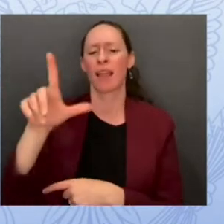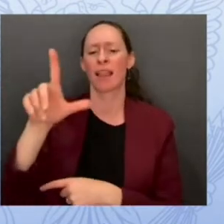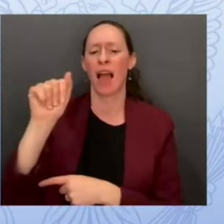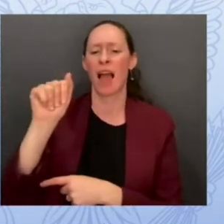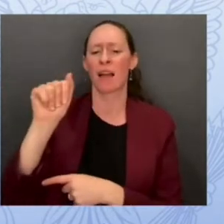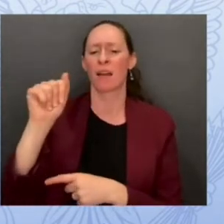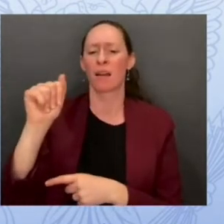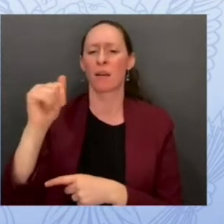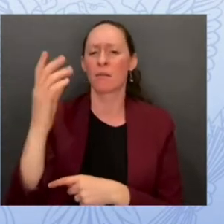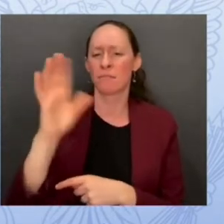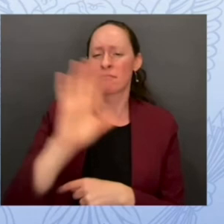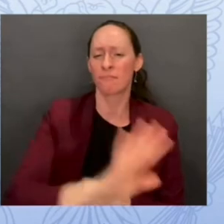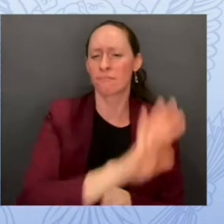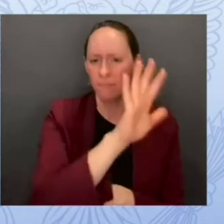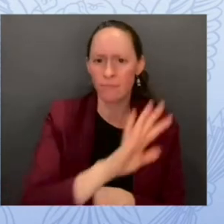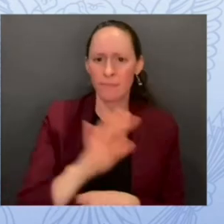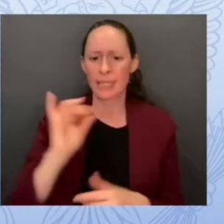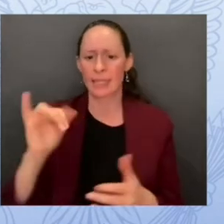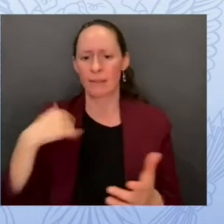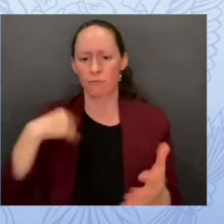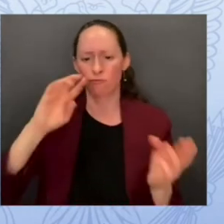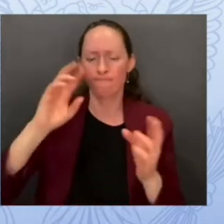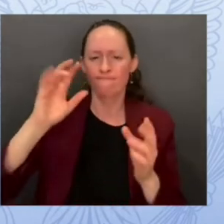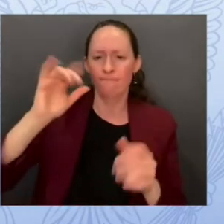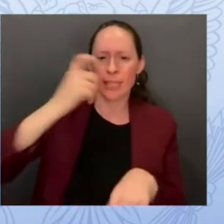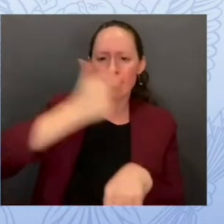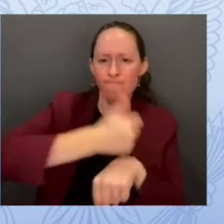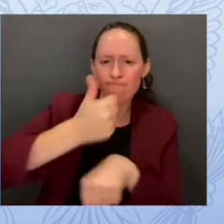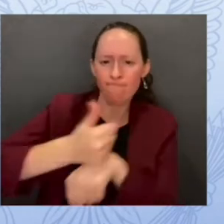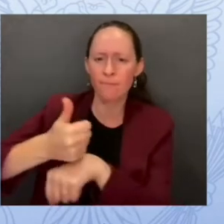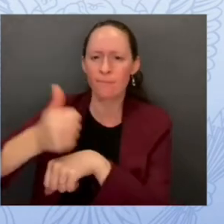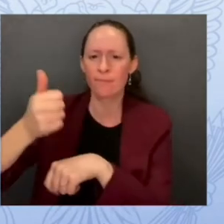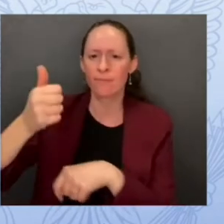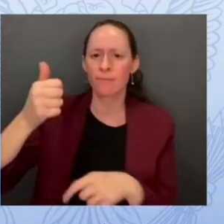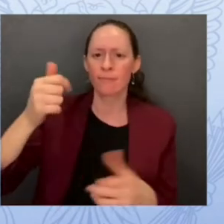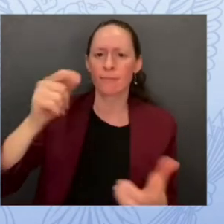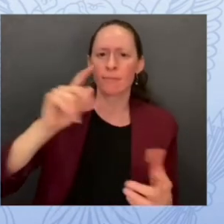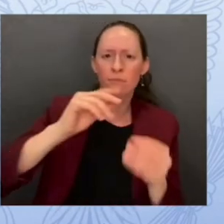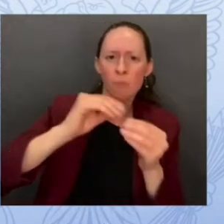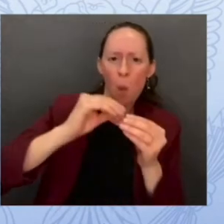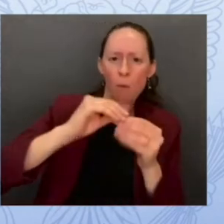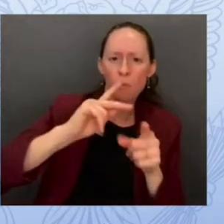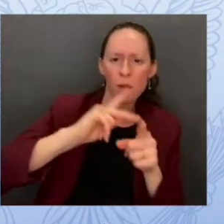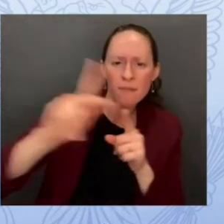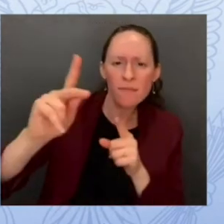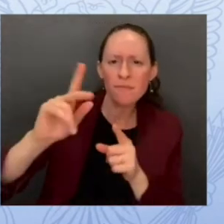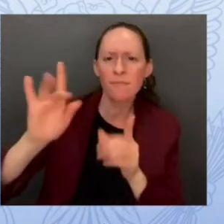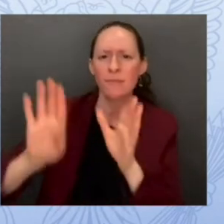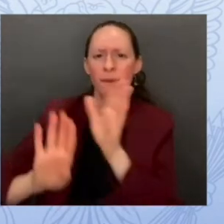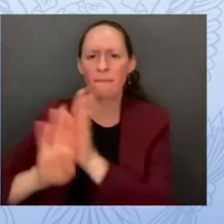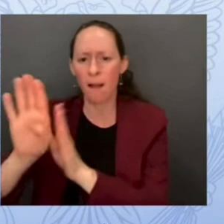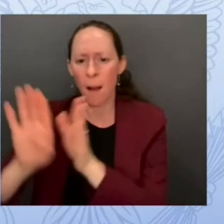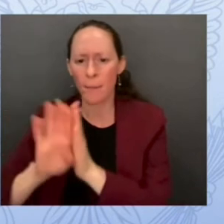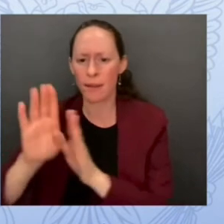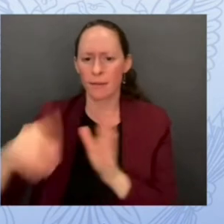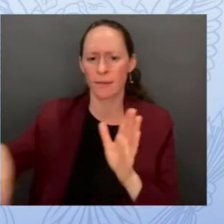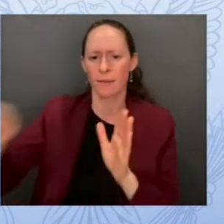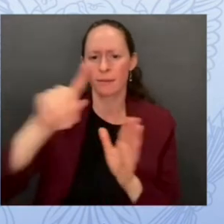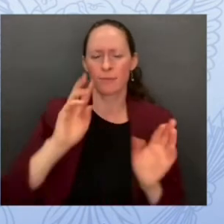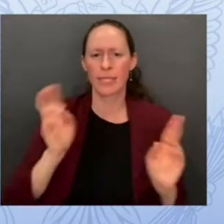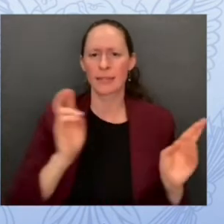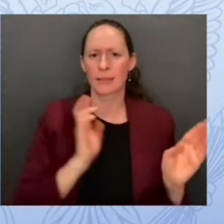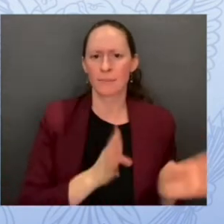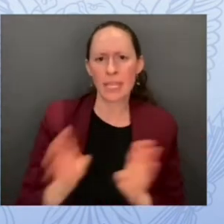professional development and human skill assets that were significantly above average